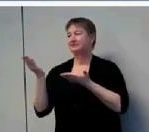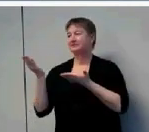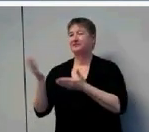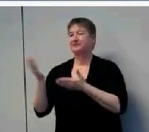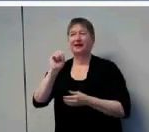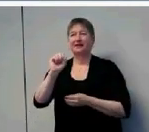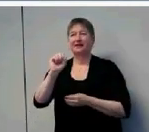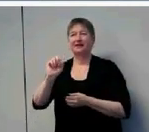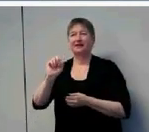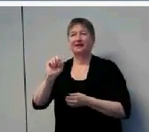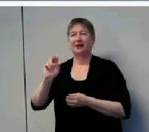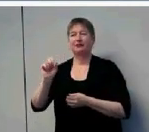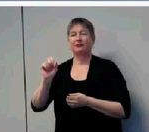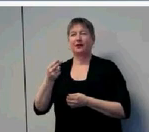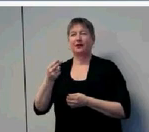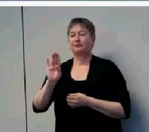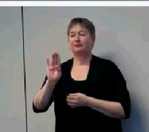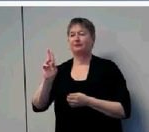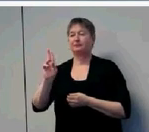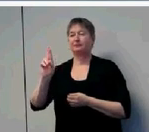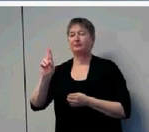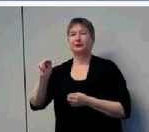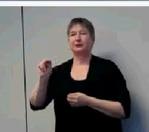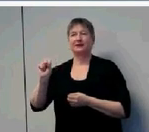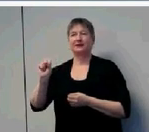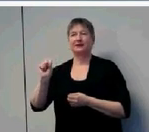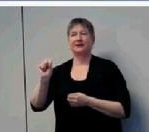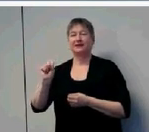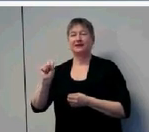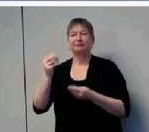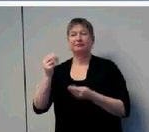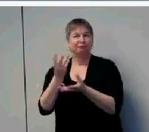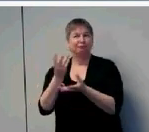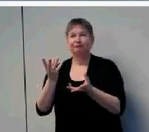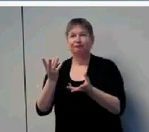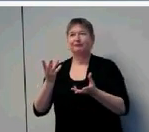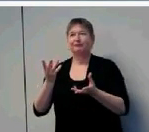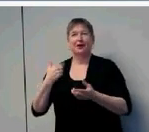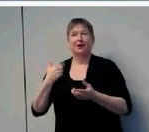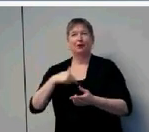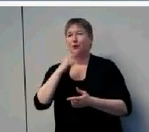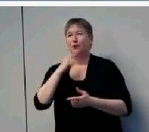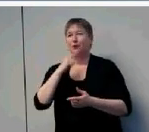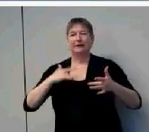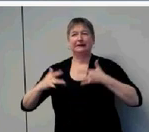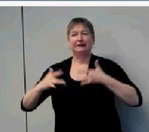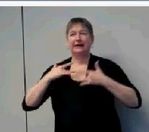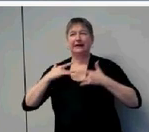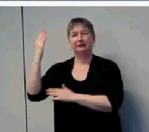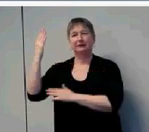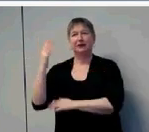Hi, everyone. It's Sarah Burns. We're just really excited here to have Dr. Mary Pat Moeller